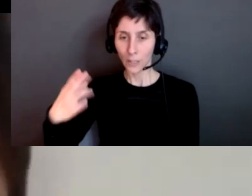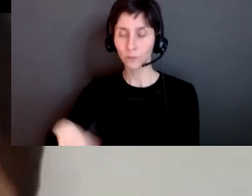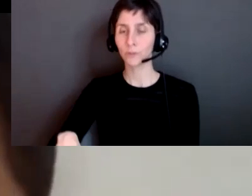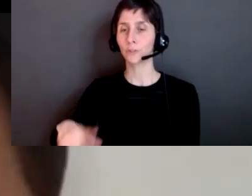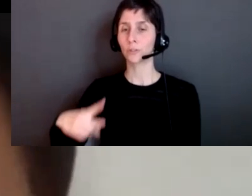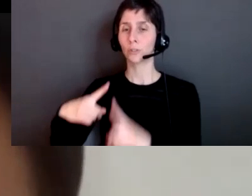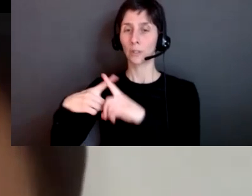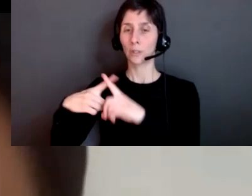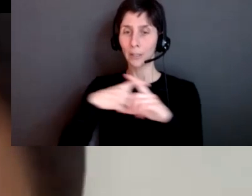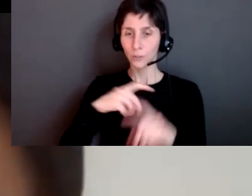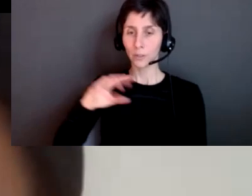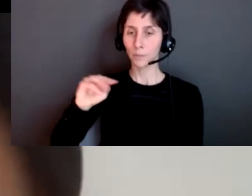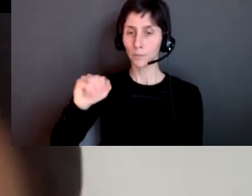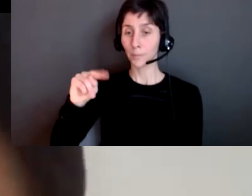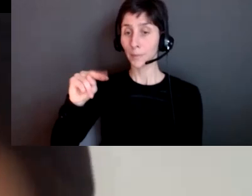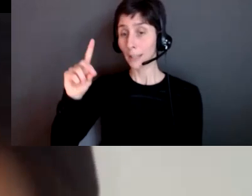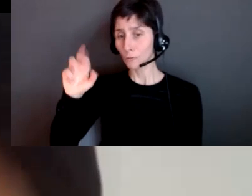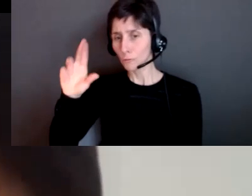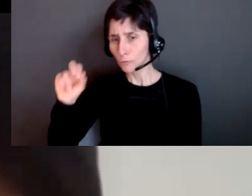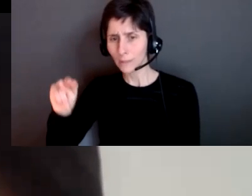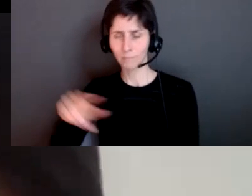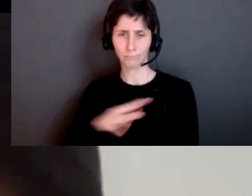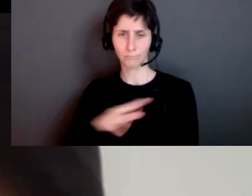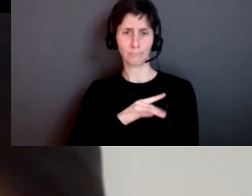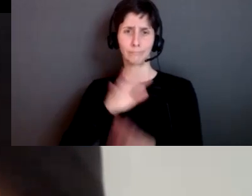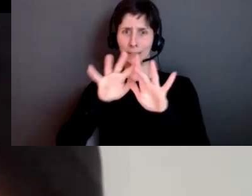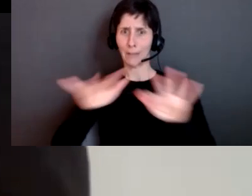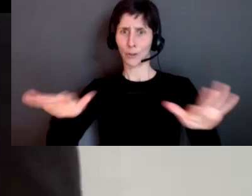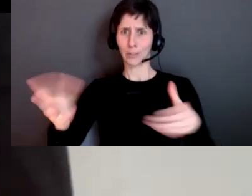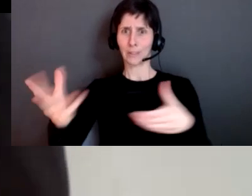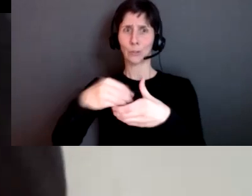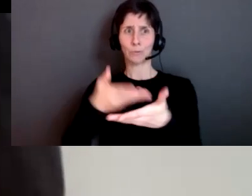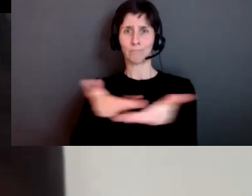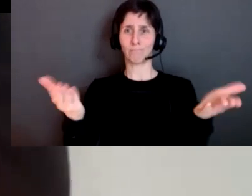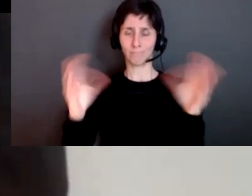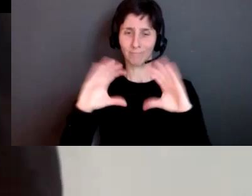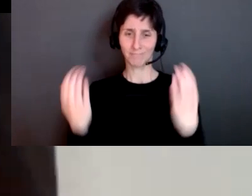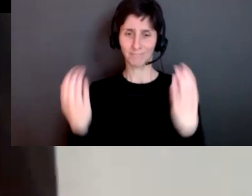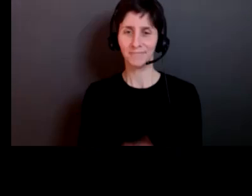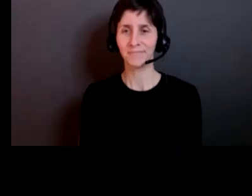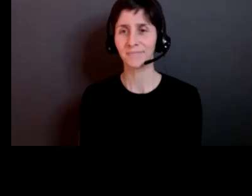a lot of diversity in this in this group okay